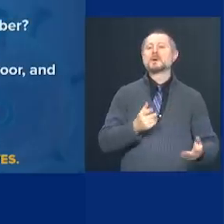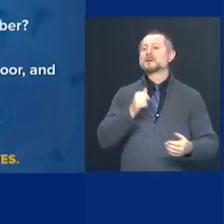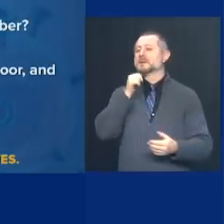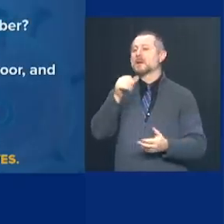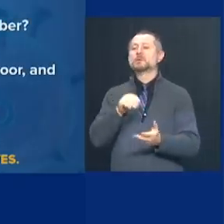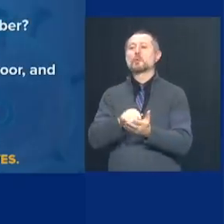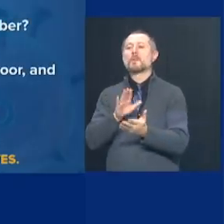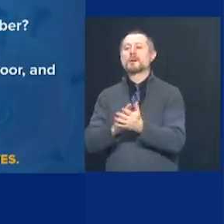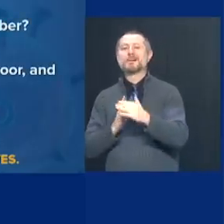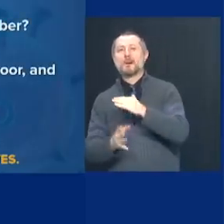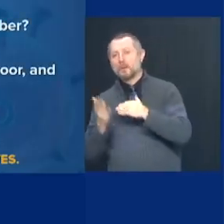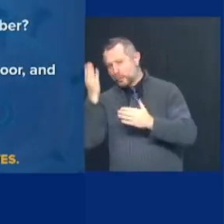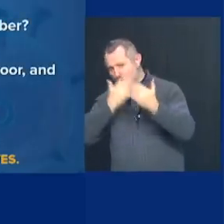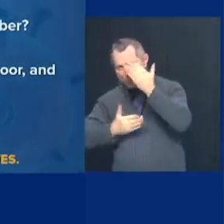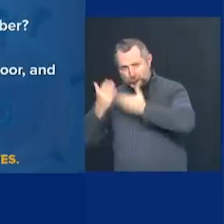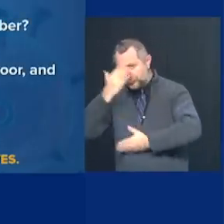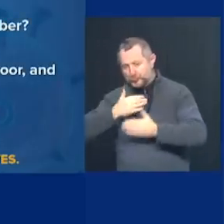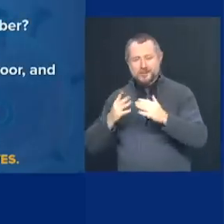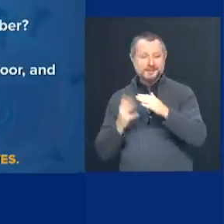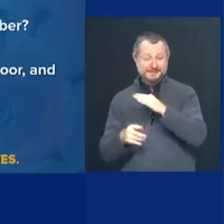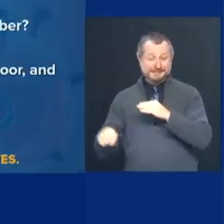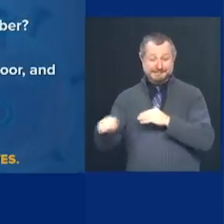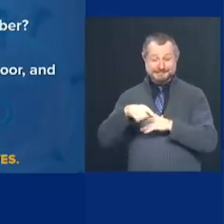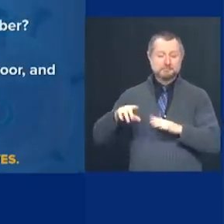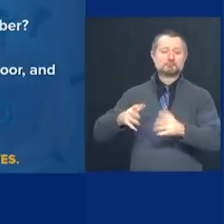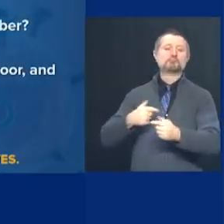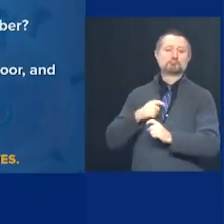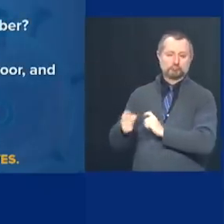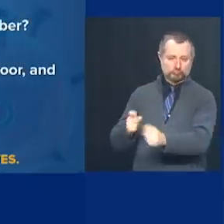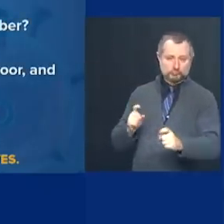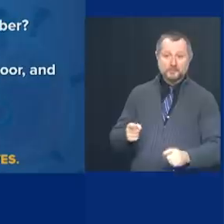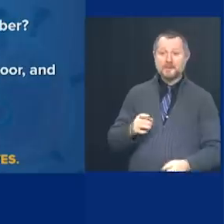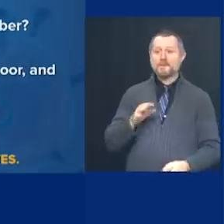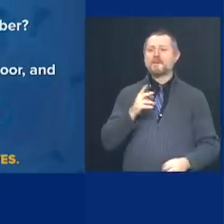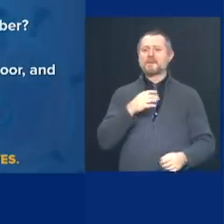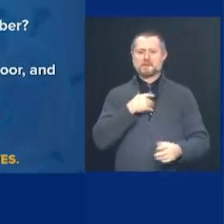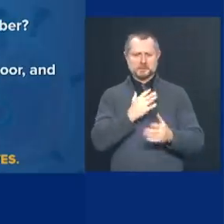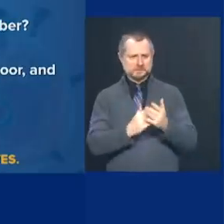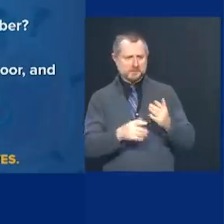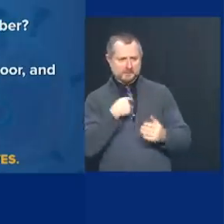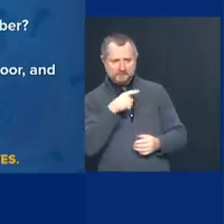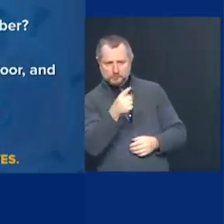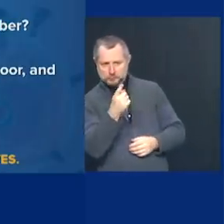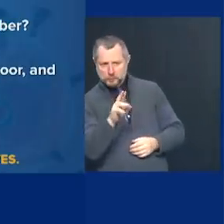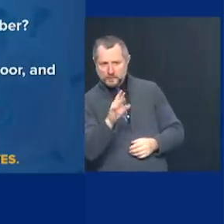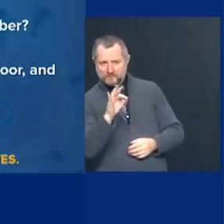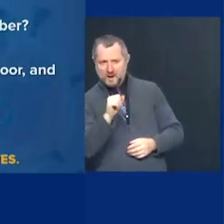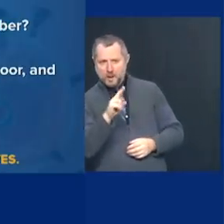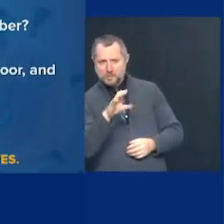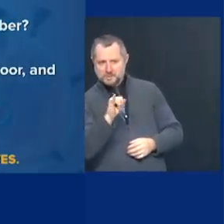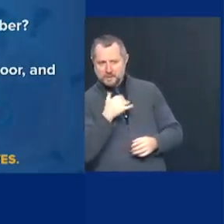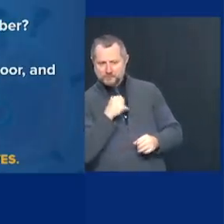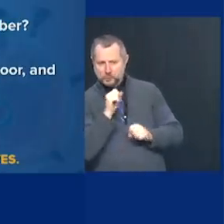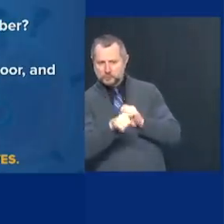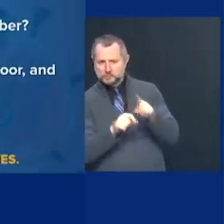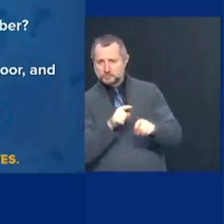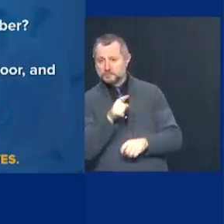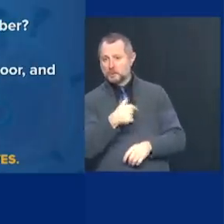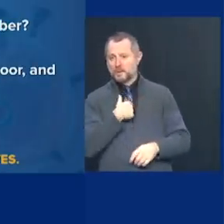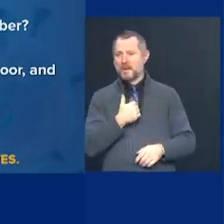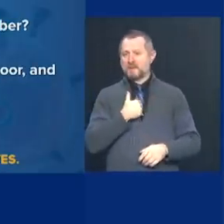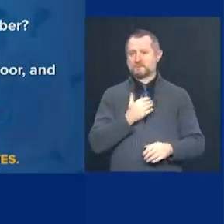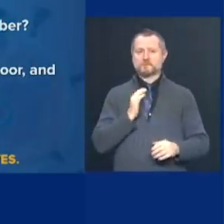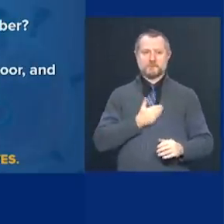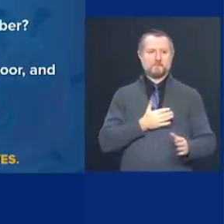sure that it's fair. So a couple of questions for you, Dr. Fauci. Uh, that's what we're doing in general.